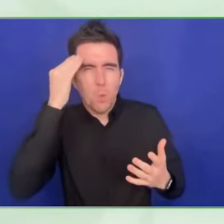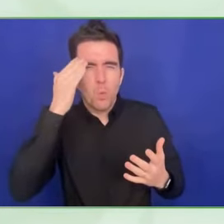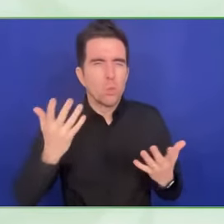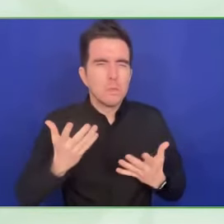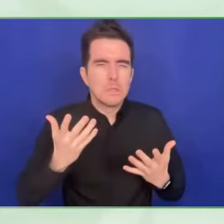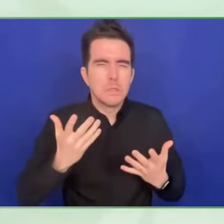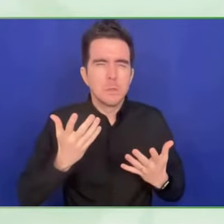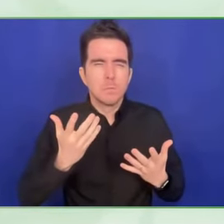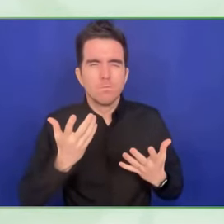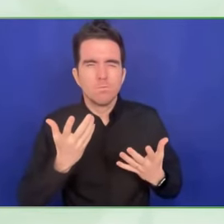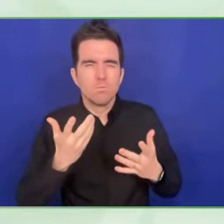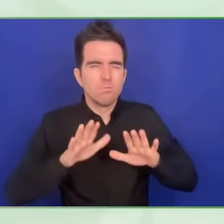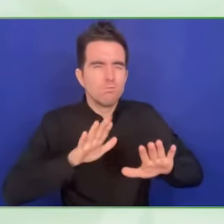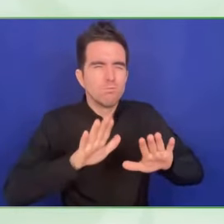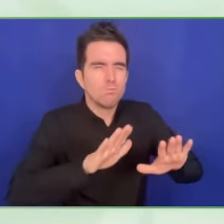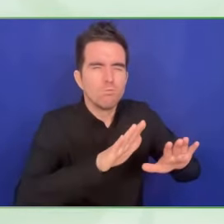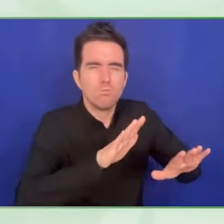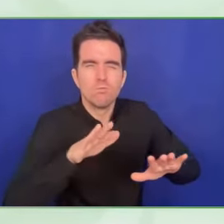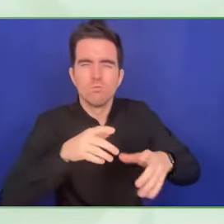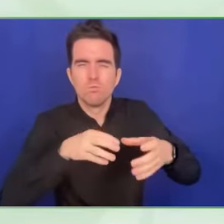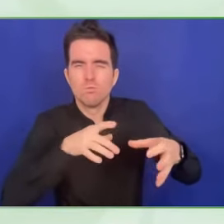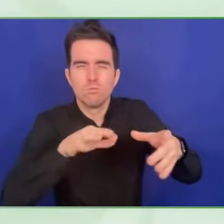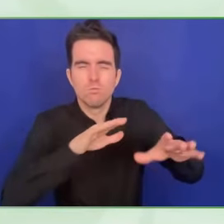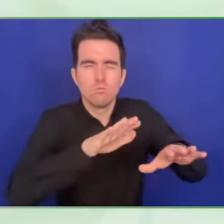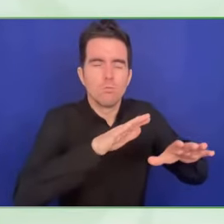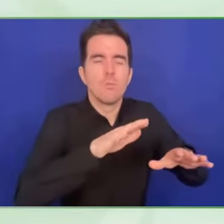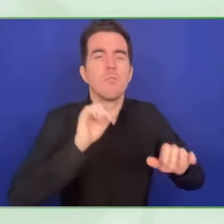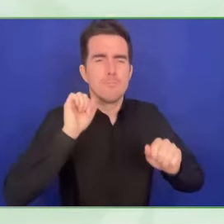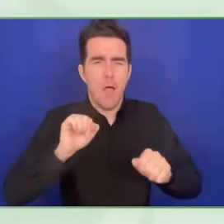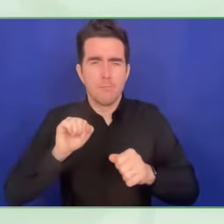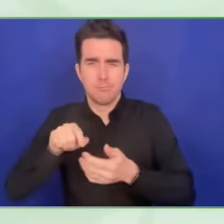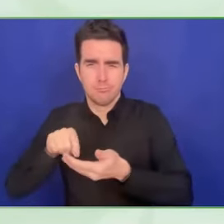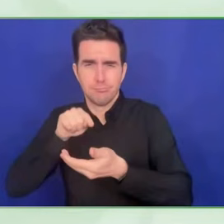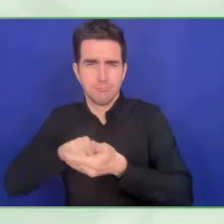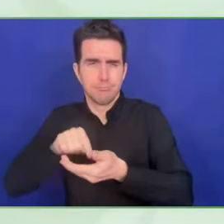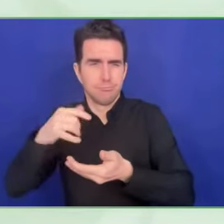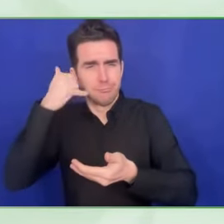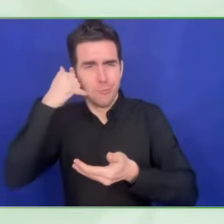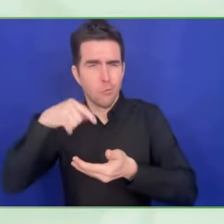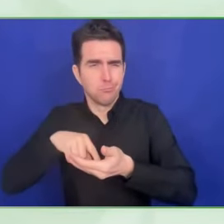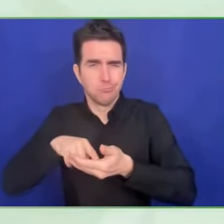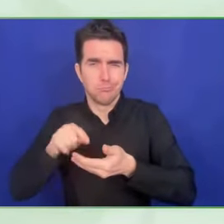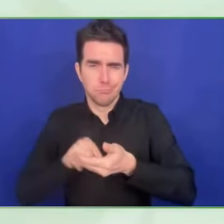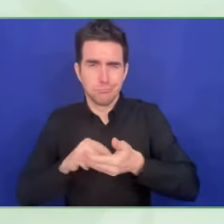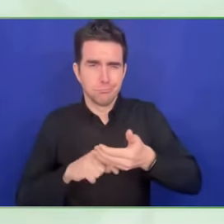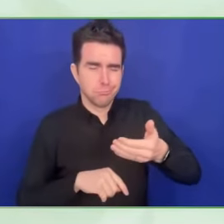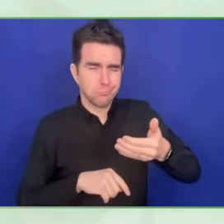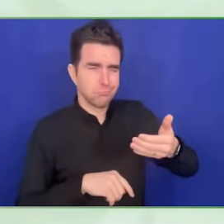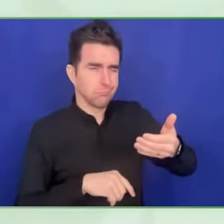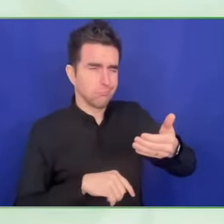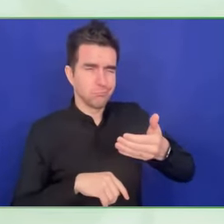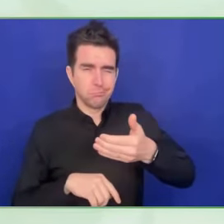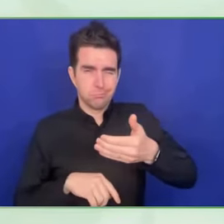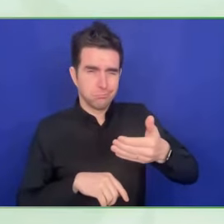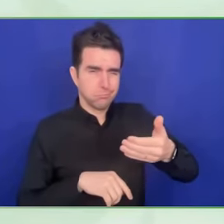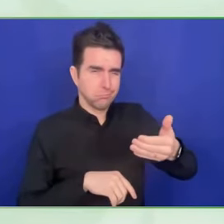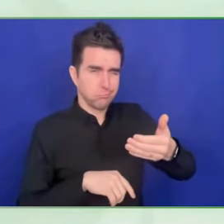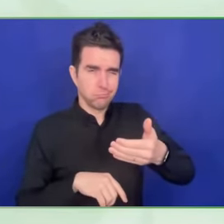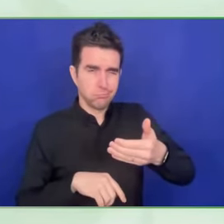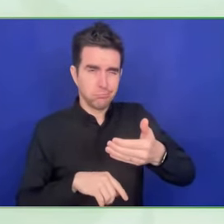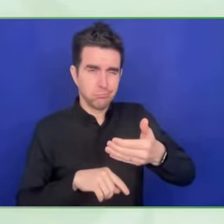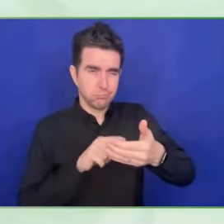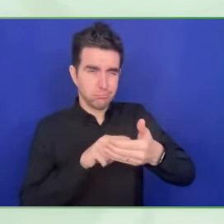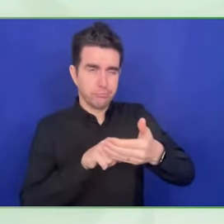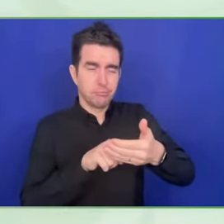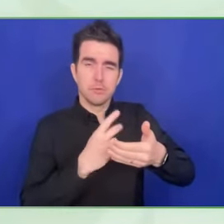beverage do you have in front of you. How is this done? Well, this image is sent into the cloud. The cloud is processing this information